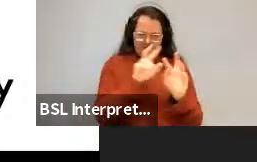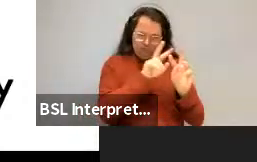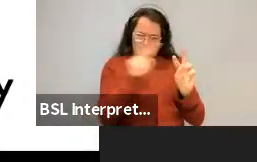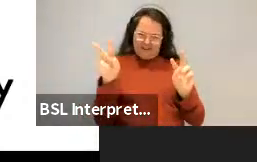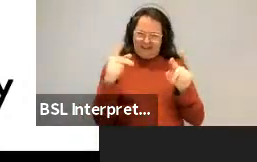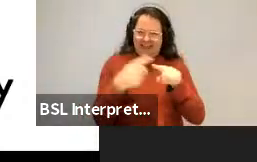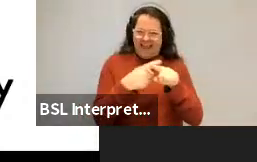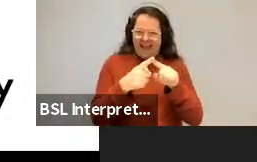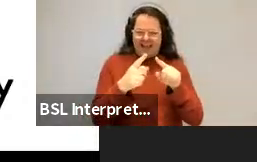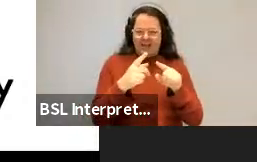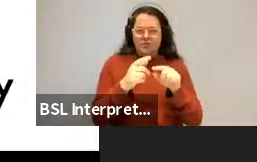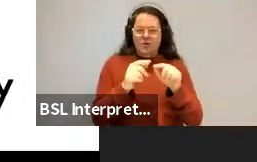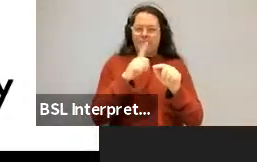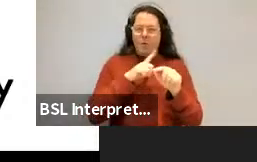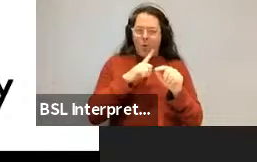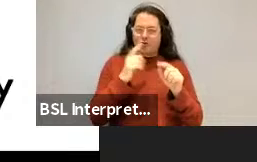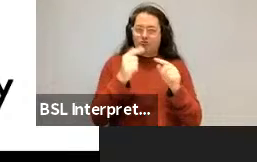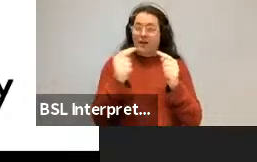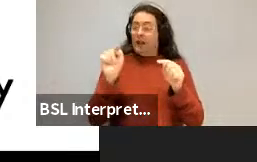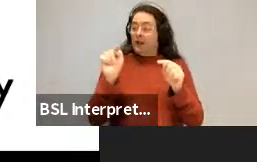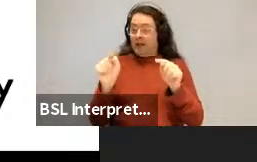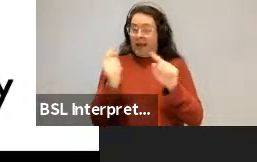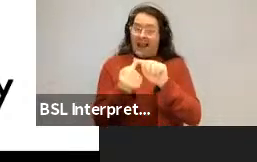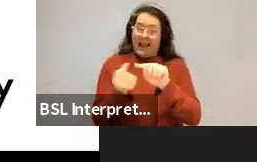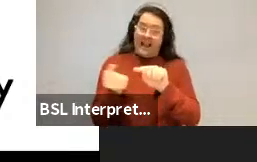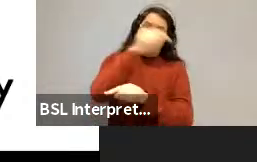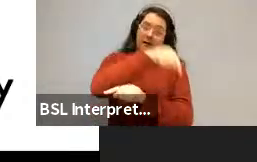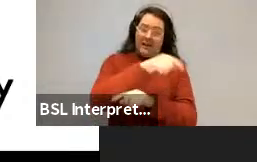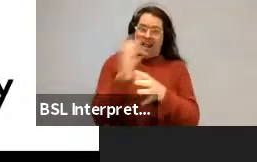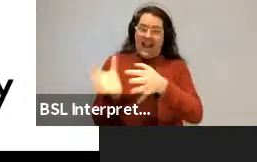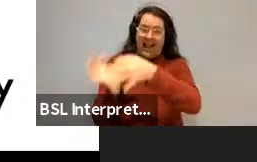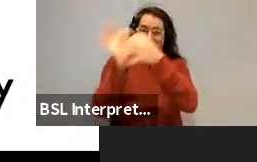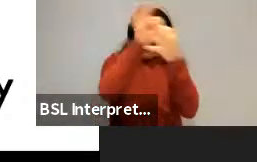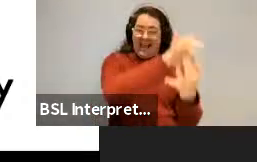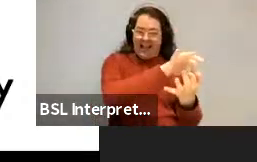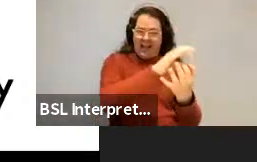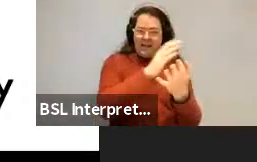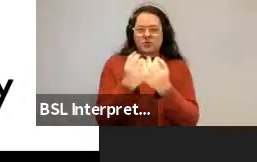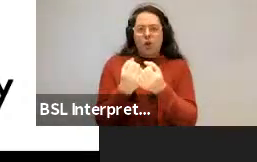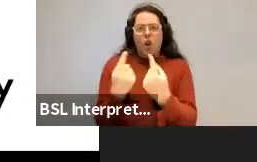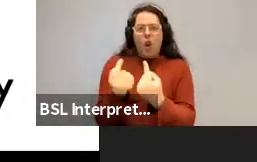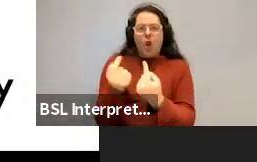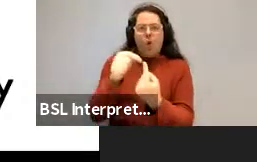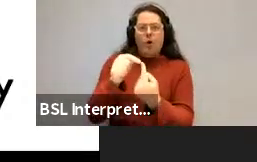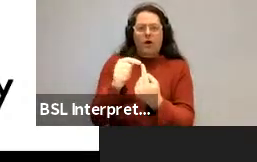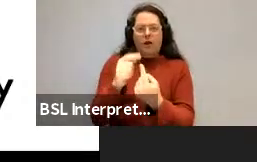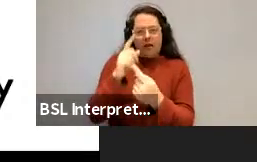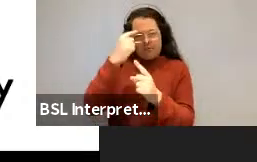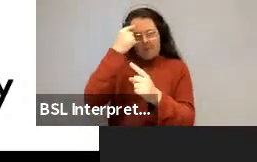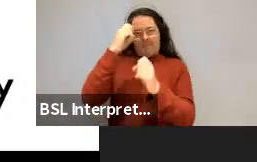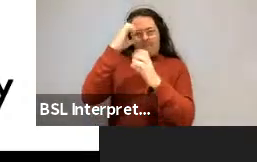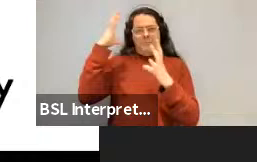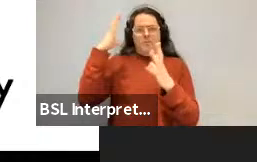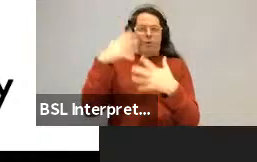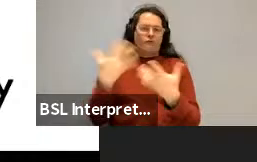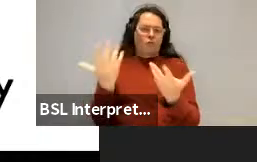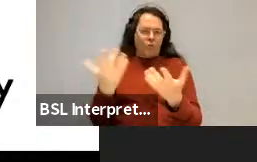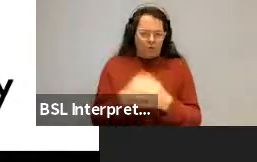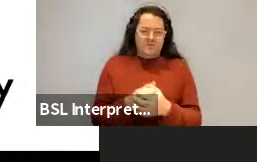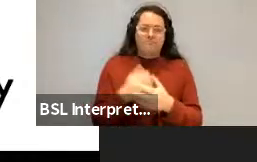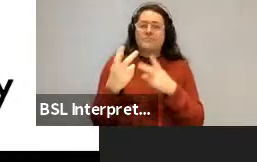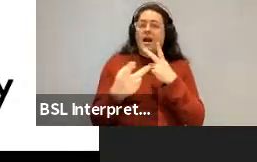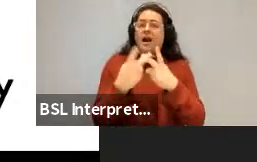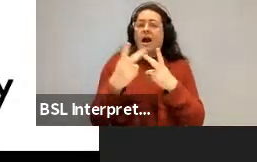weird and funny. And the idea is that that's a local connection, which you sort of can't ignore. Here's another example from